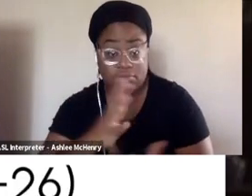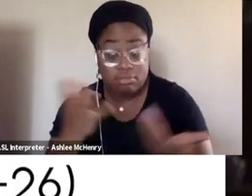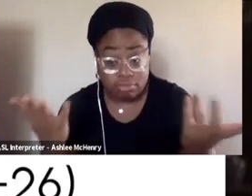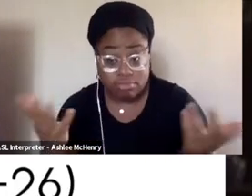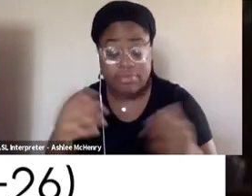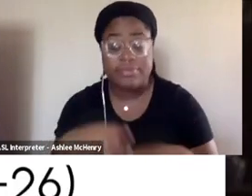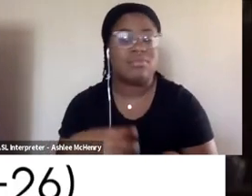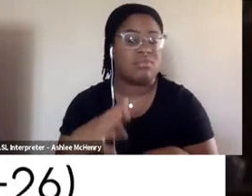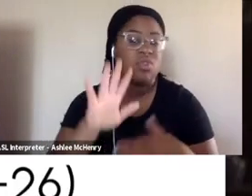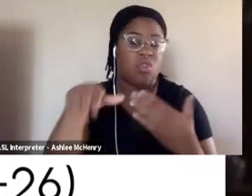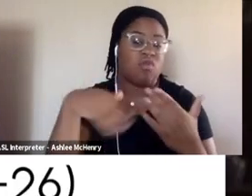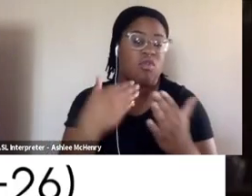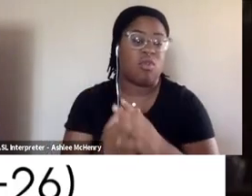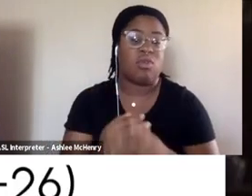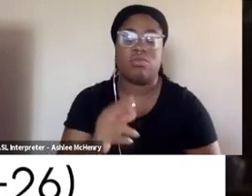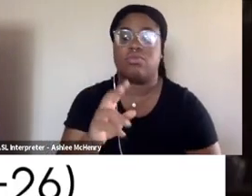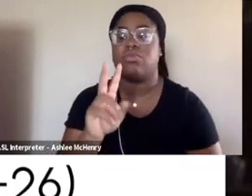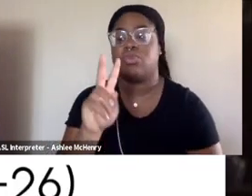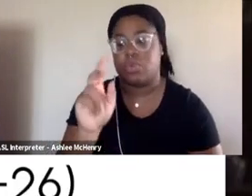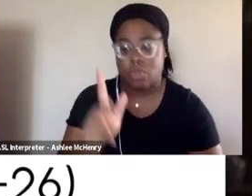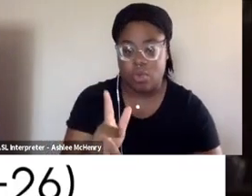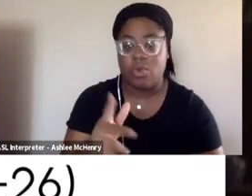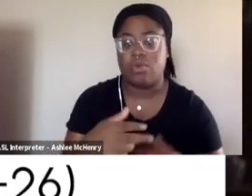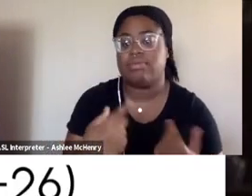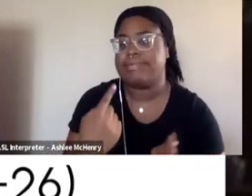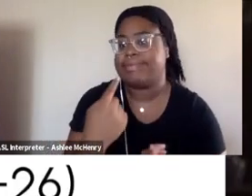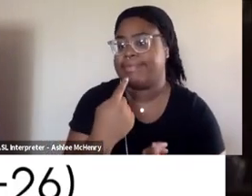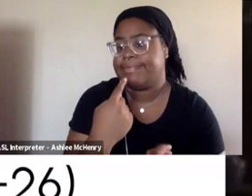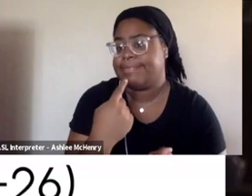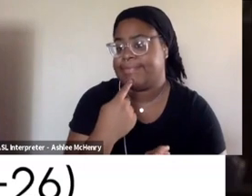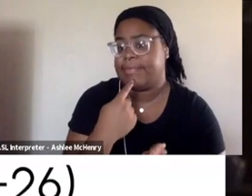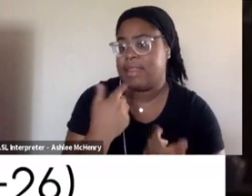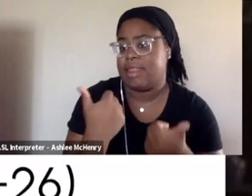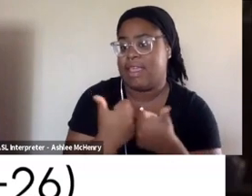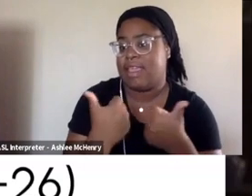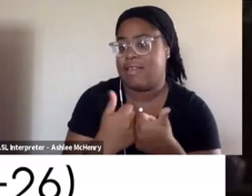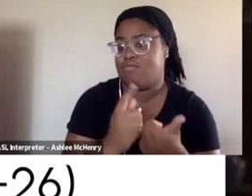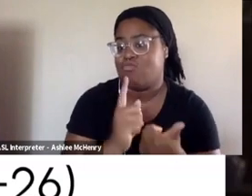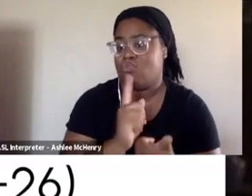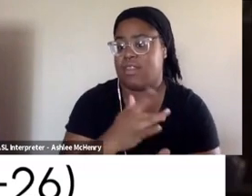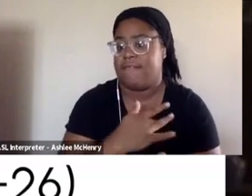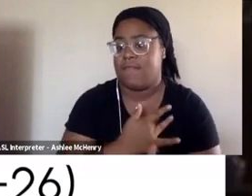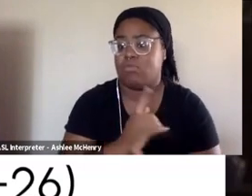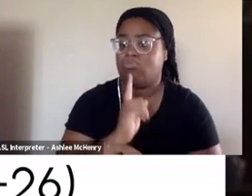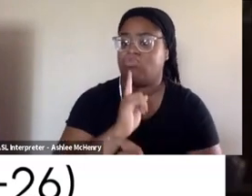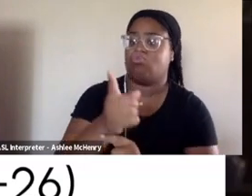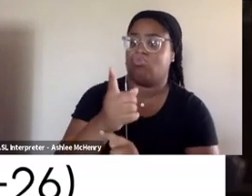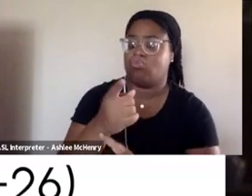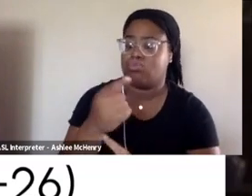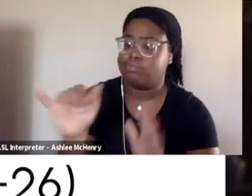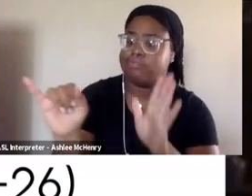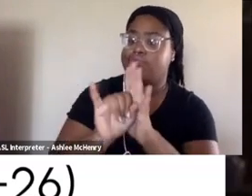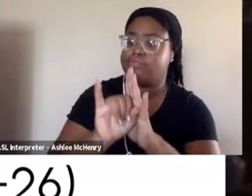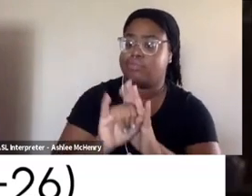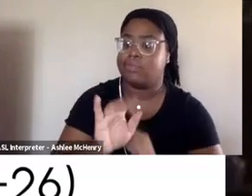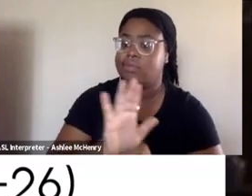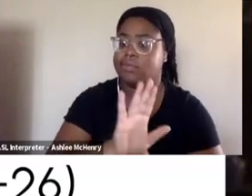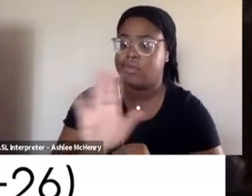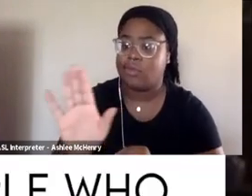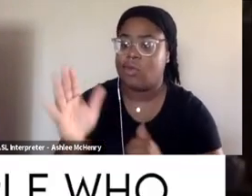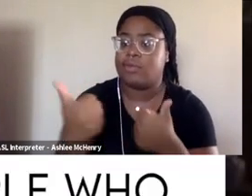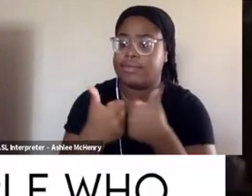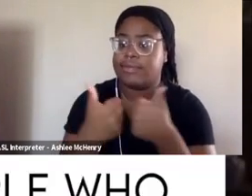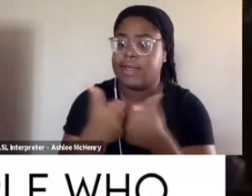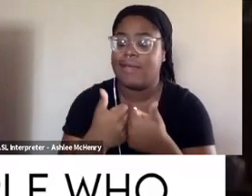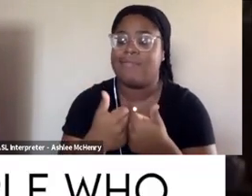Overall, two thirds of gamers say that they actually feel more like their true self in gaming spaces than they do in real life.